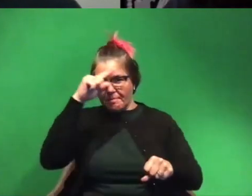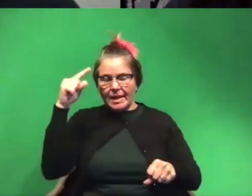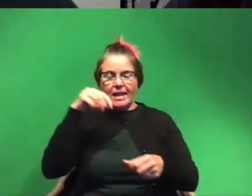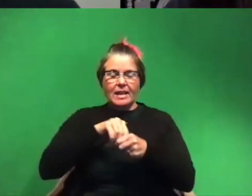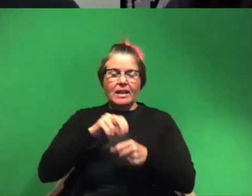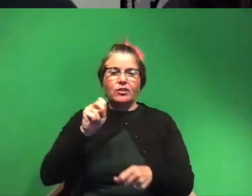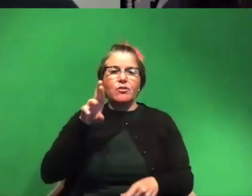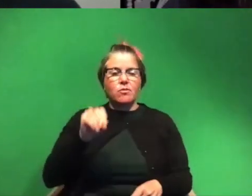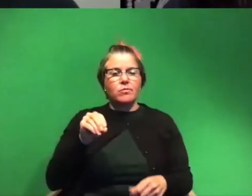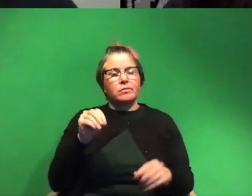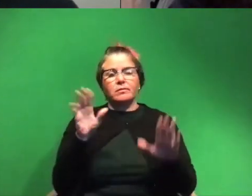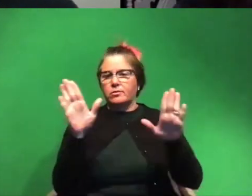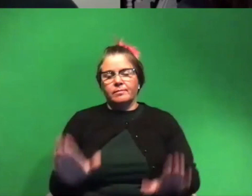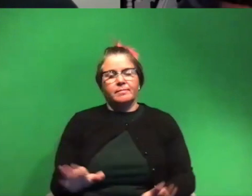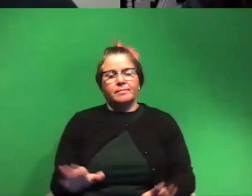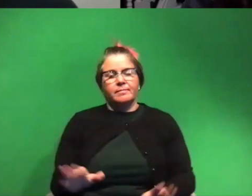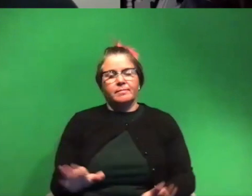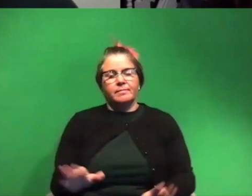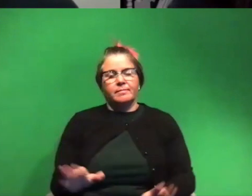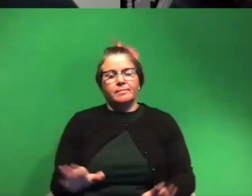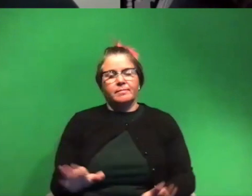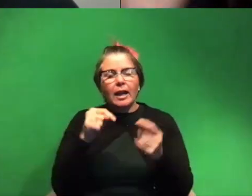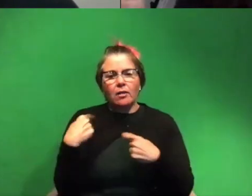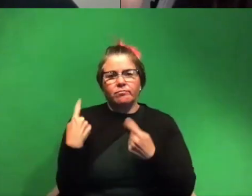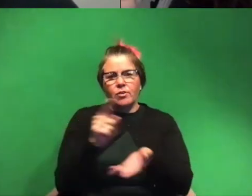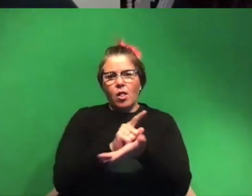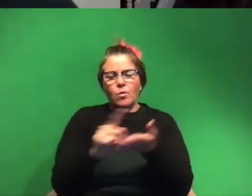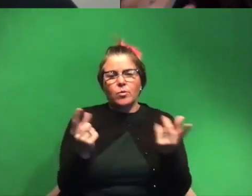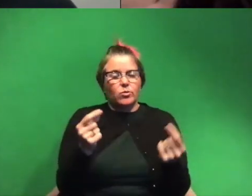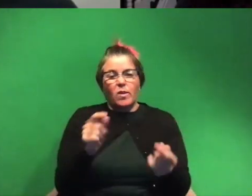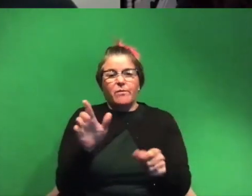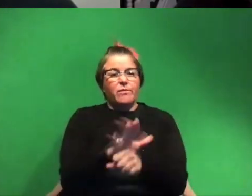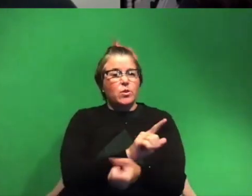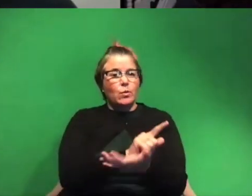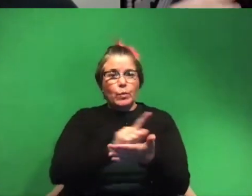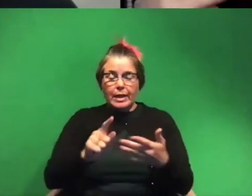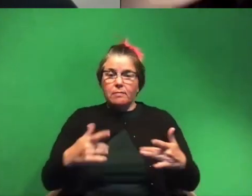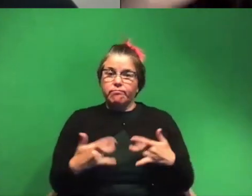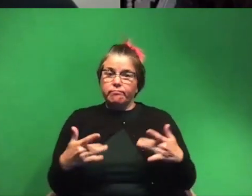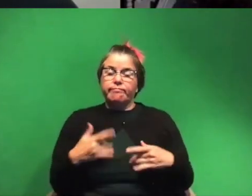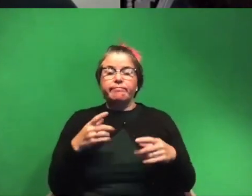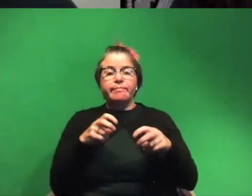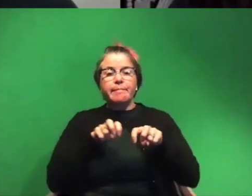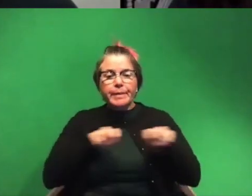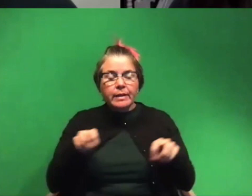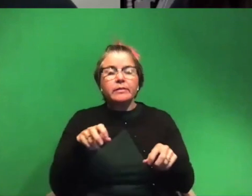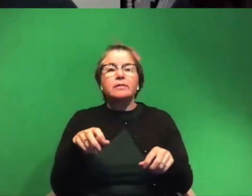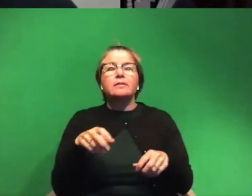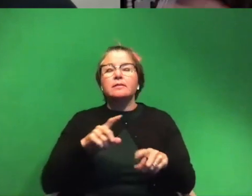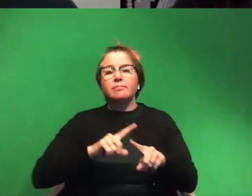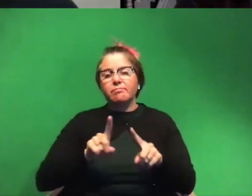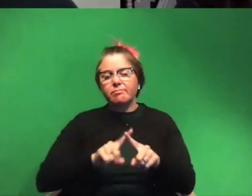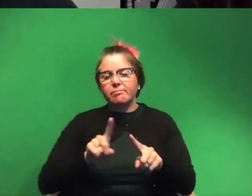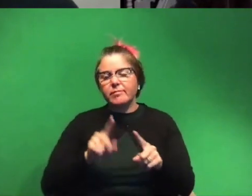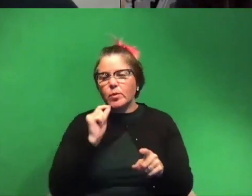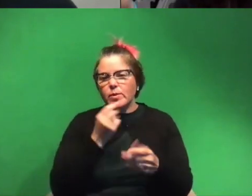is just awesome um if you want to check out what they've been doing all week it's been a whole week of events panels um all sorts of really cool stuff